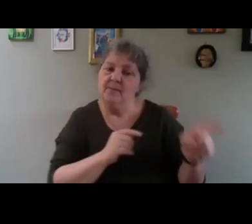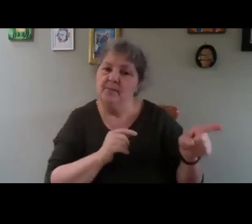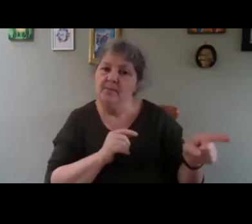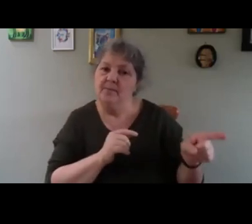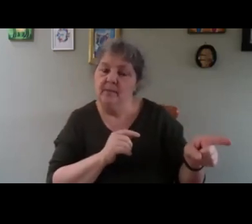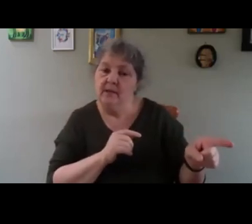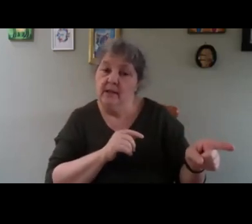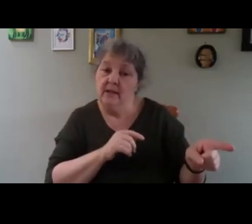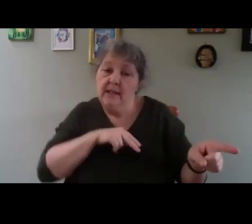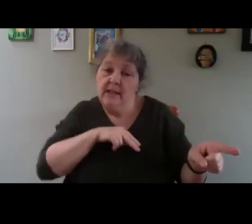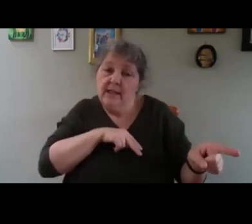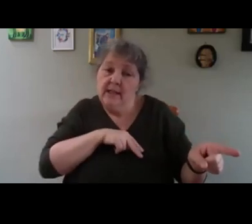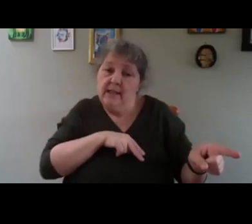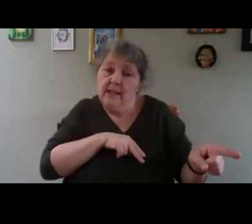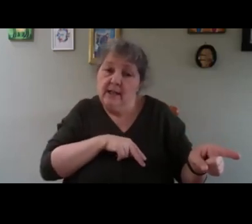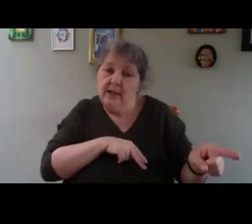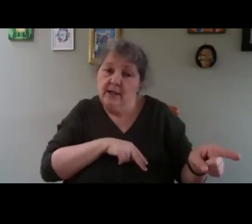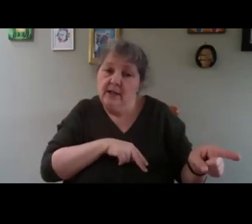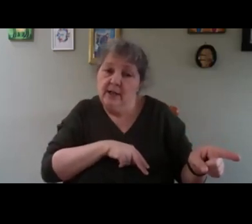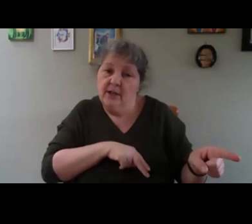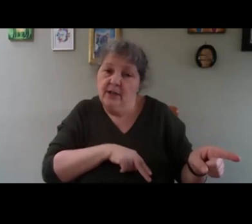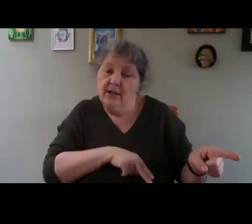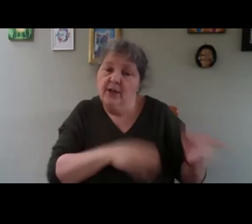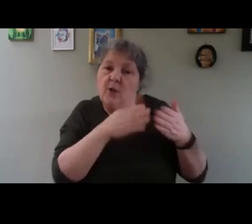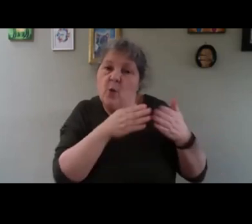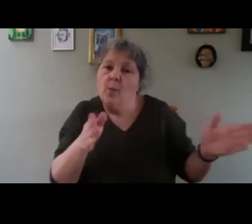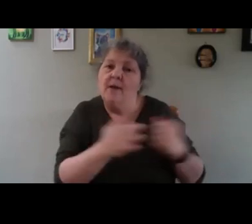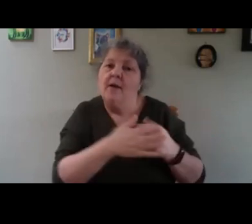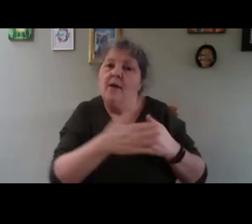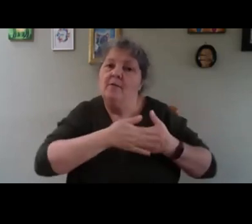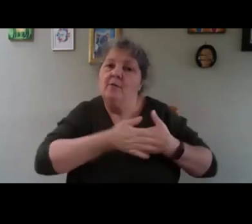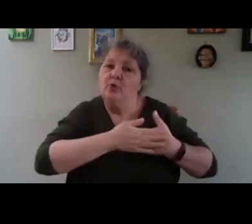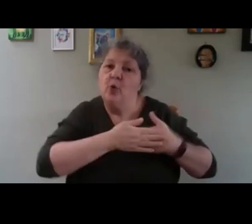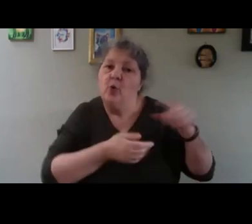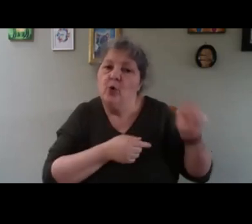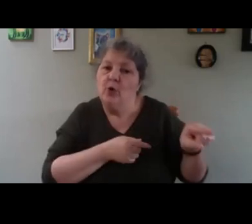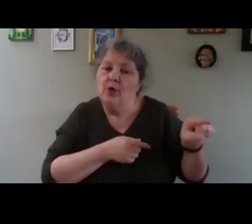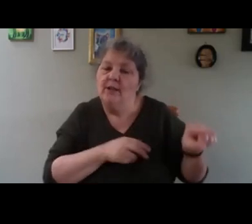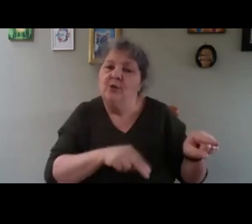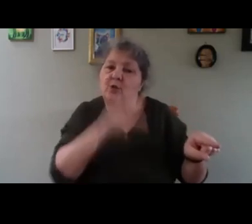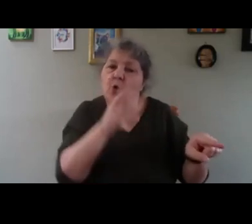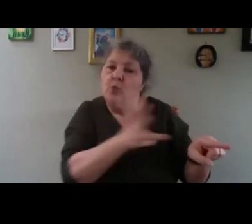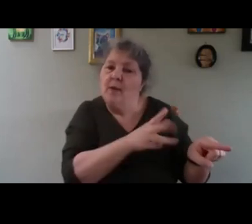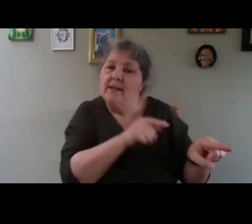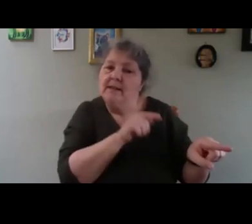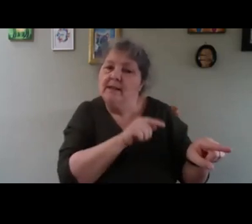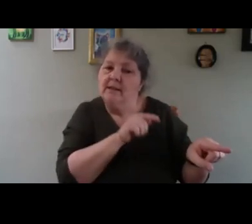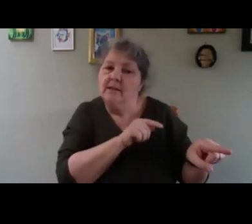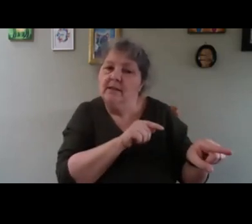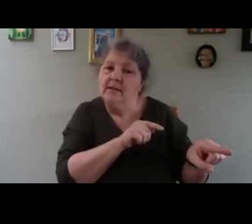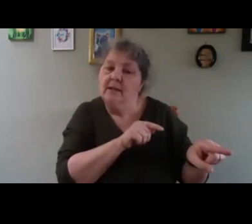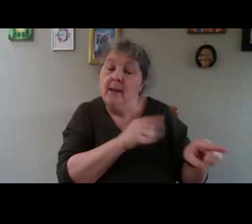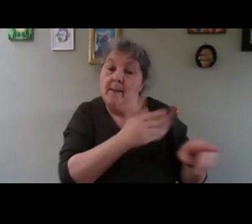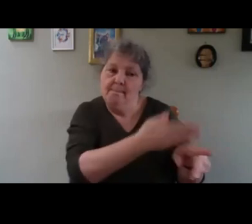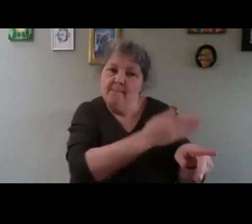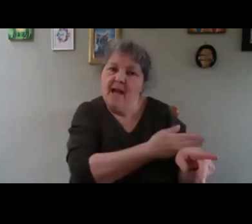close to the opening, the door, this is the northwest, and at the behind